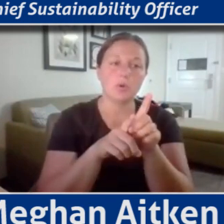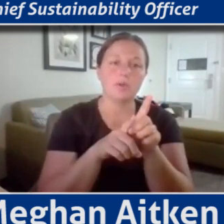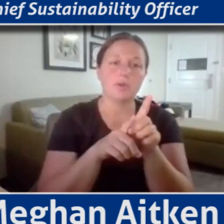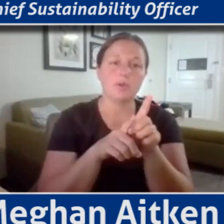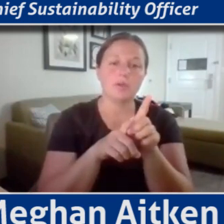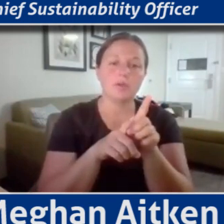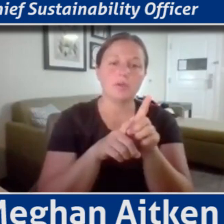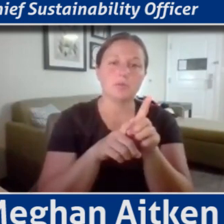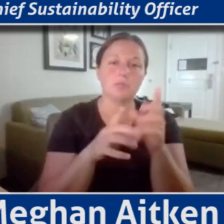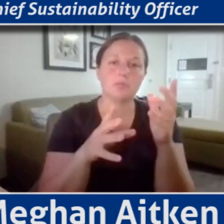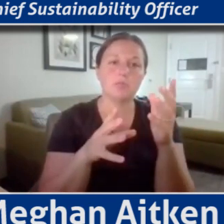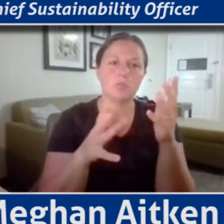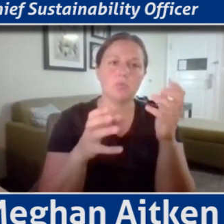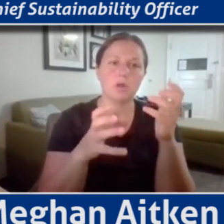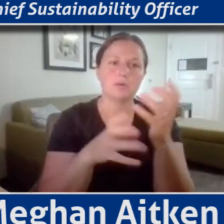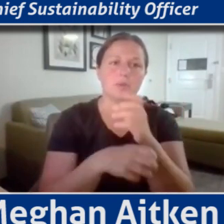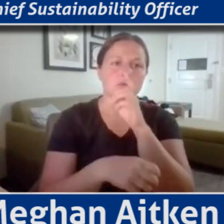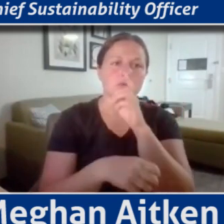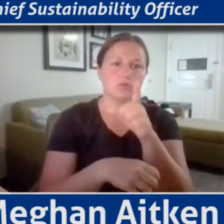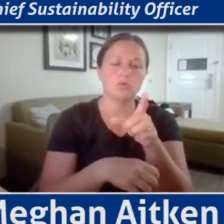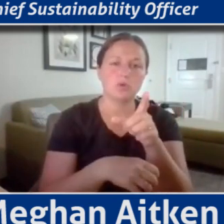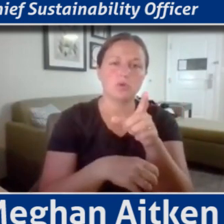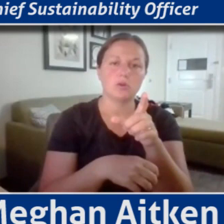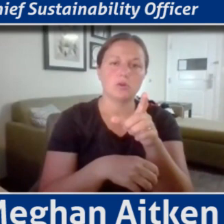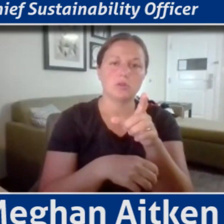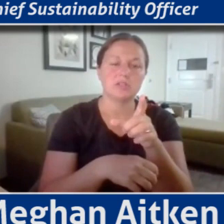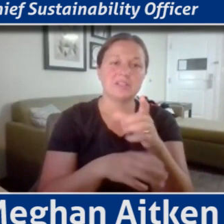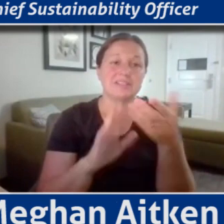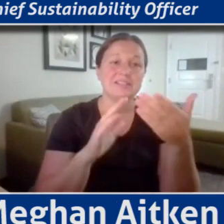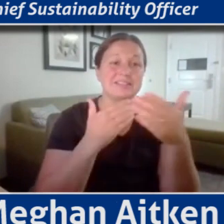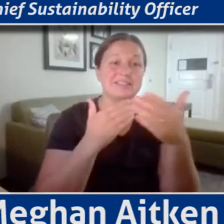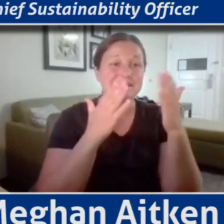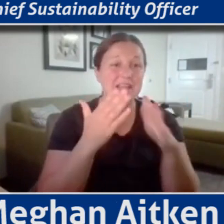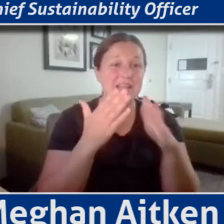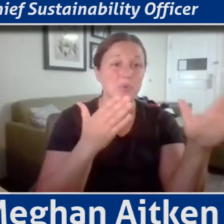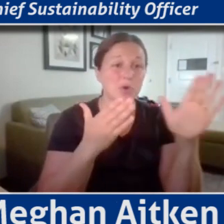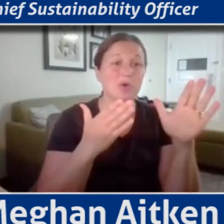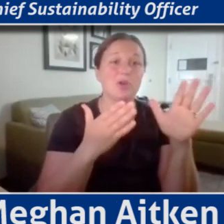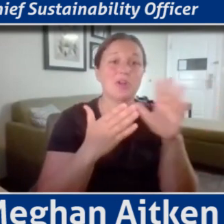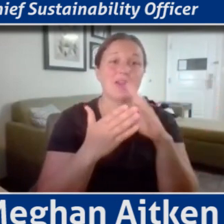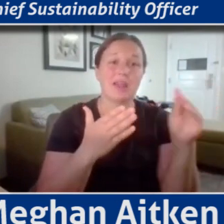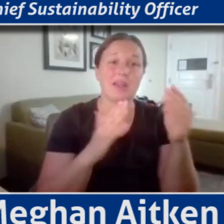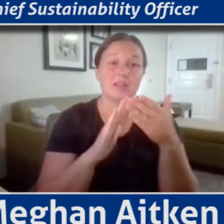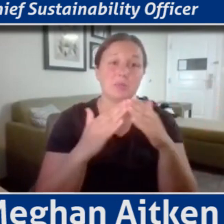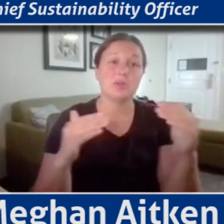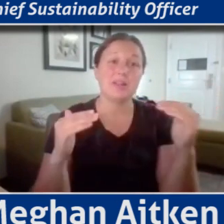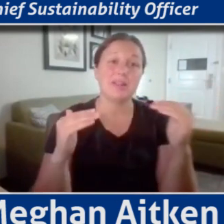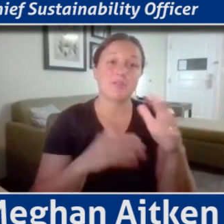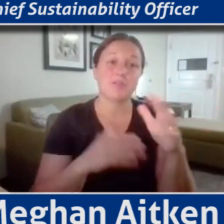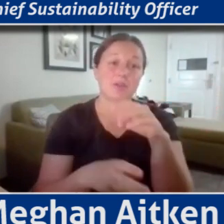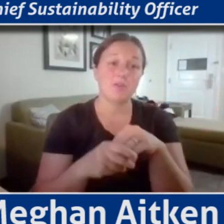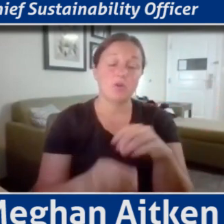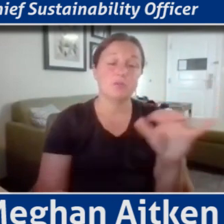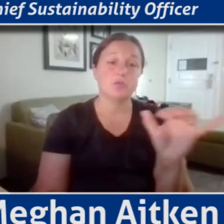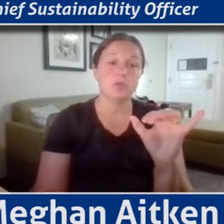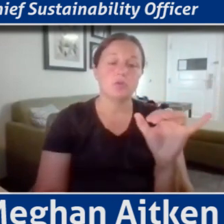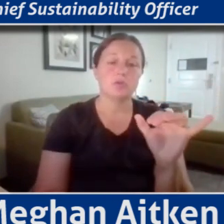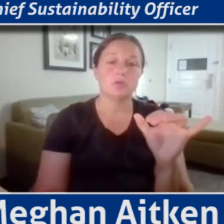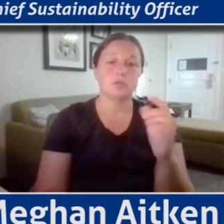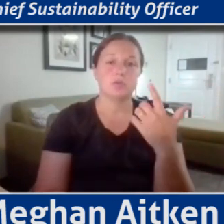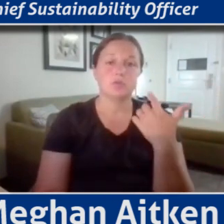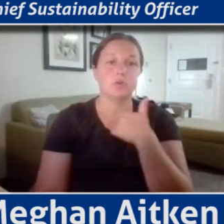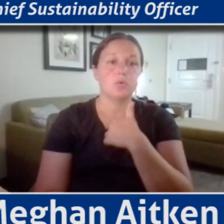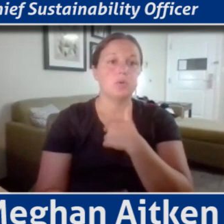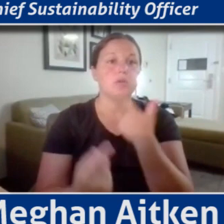community on a neighborhood level. And so, if we're able to accomplish that, we have buy-in on all levels.